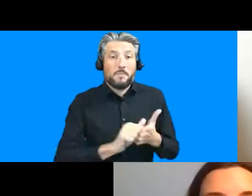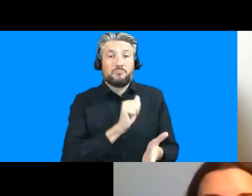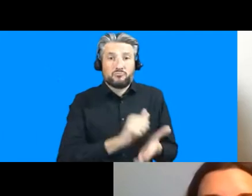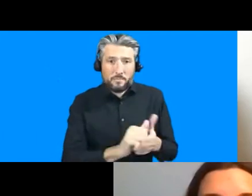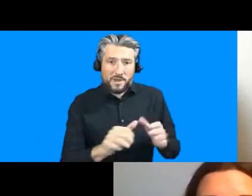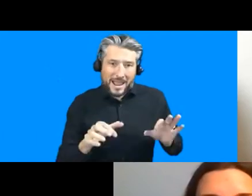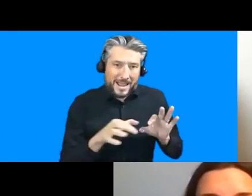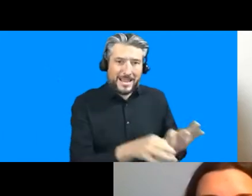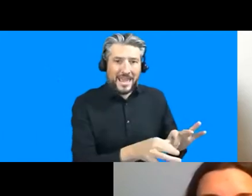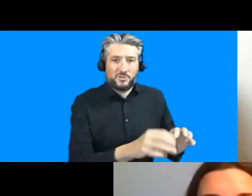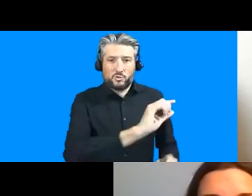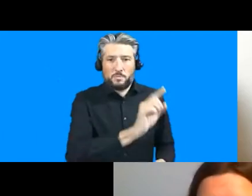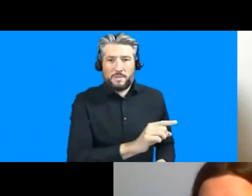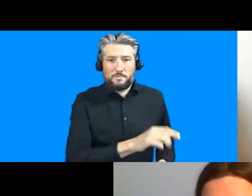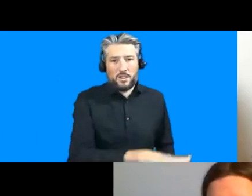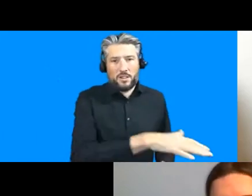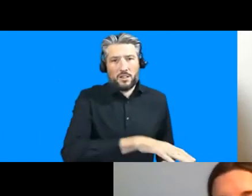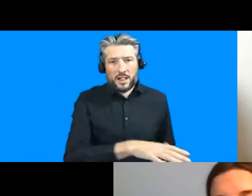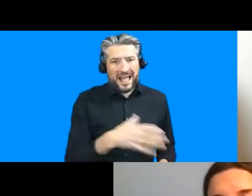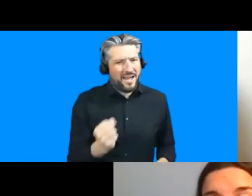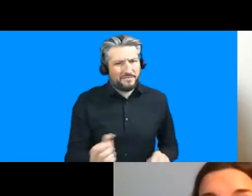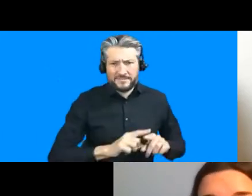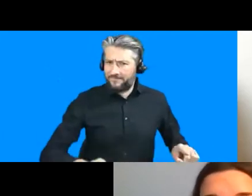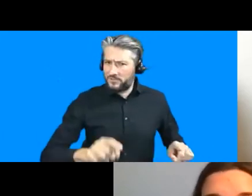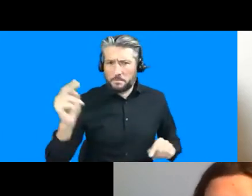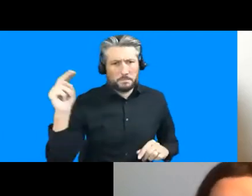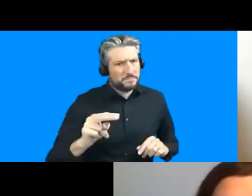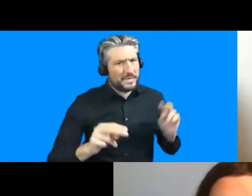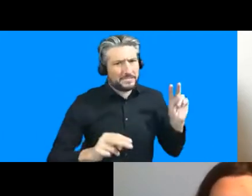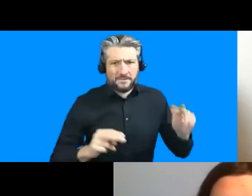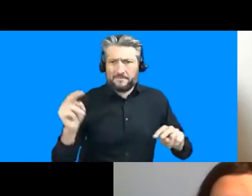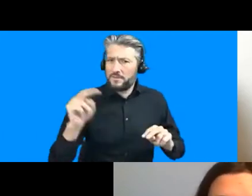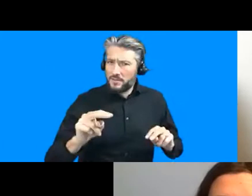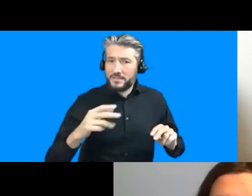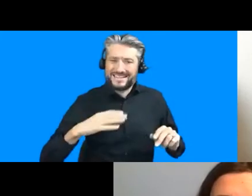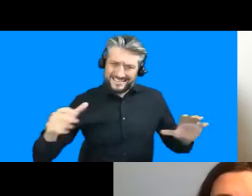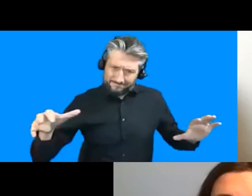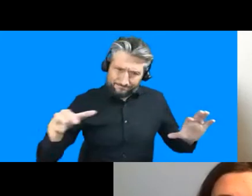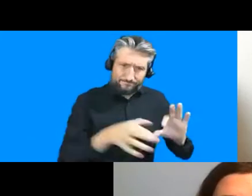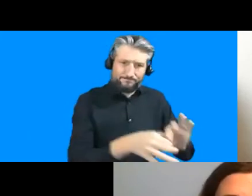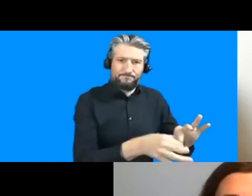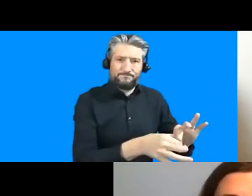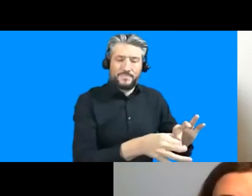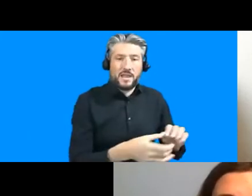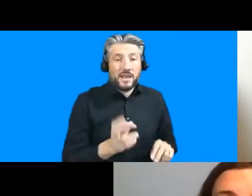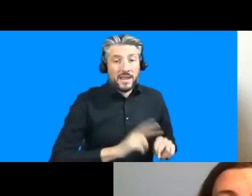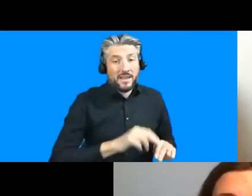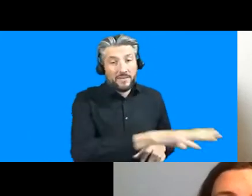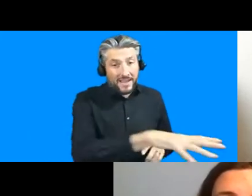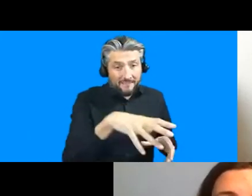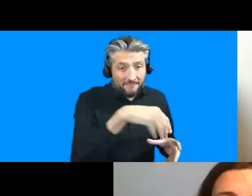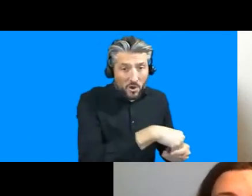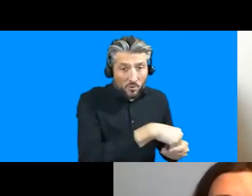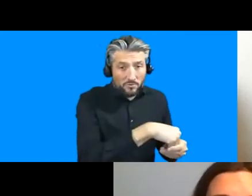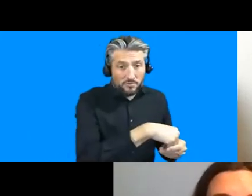of often radically kind of different perspectives were um and and involving them critically in actually design coming up